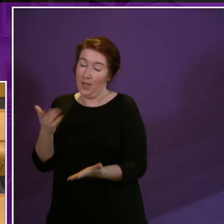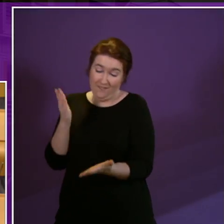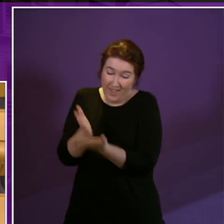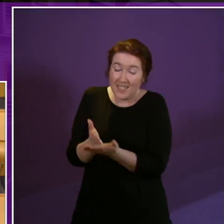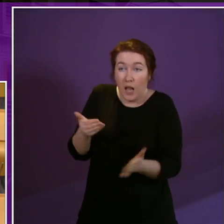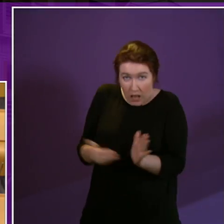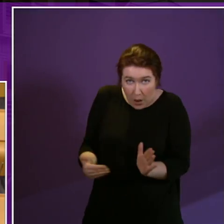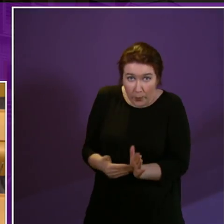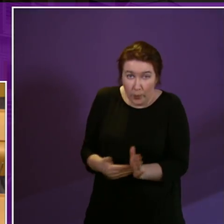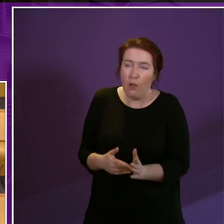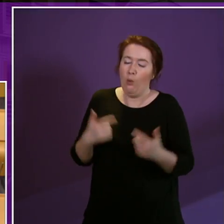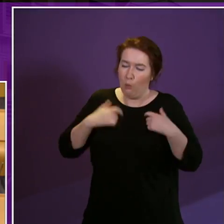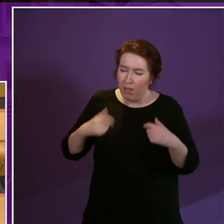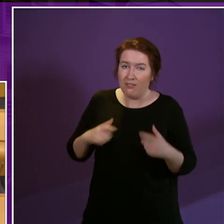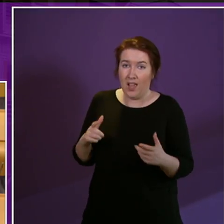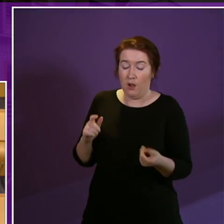welfare reforms